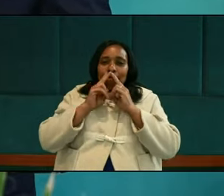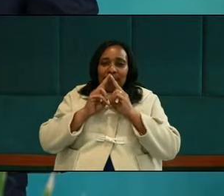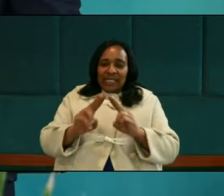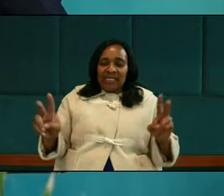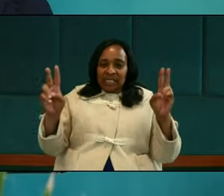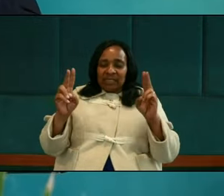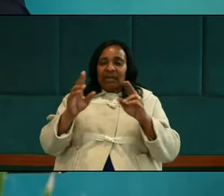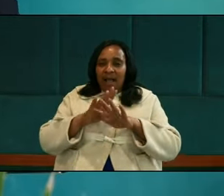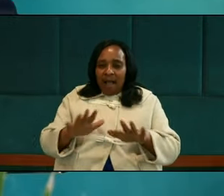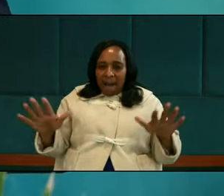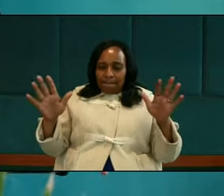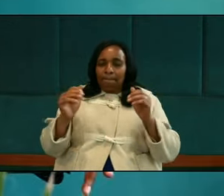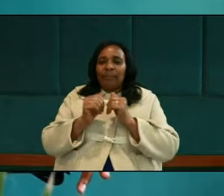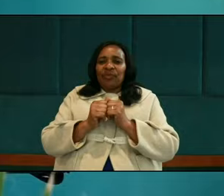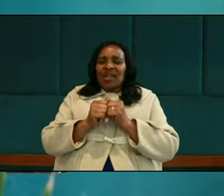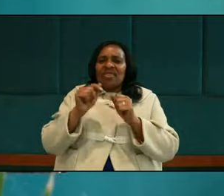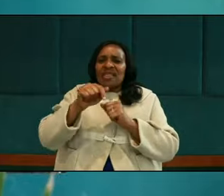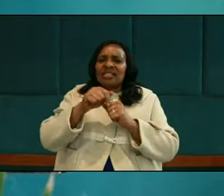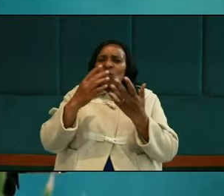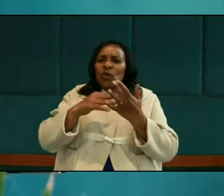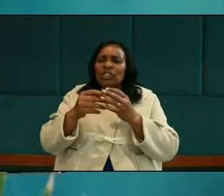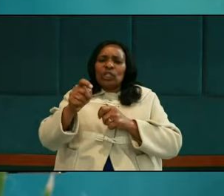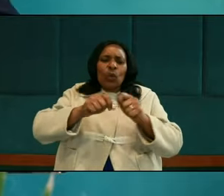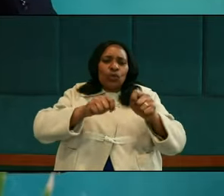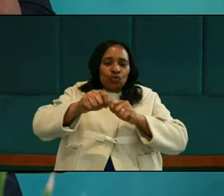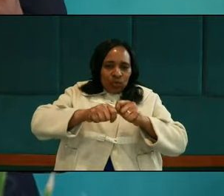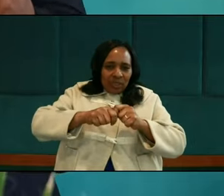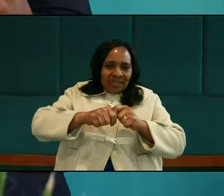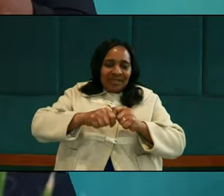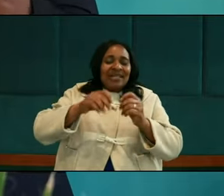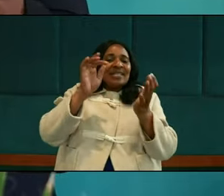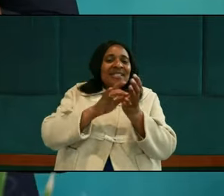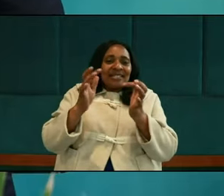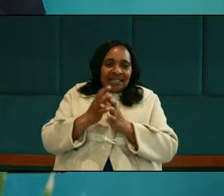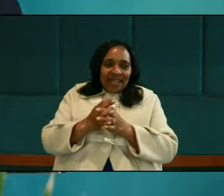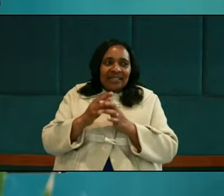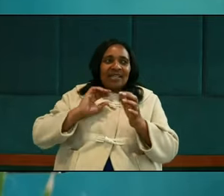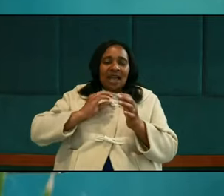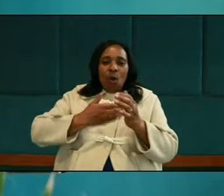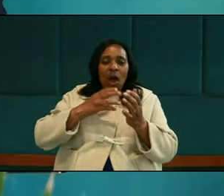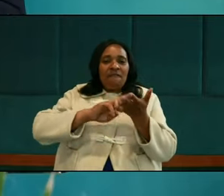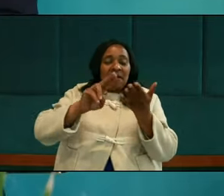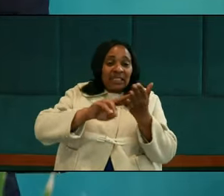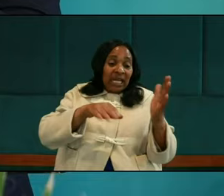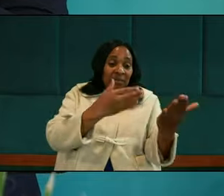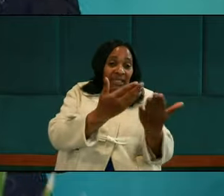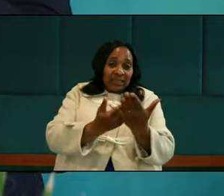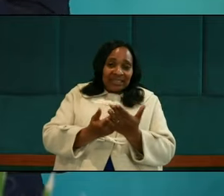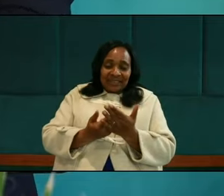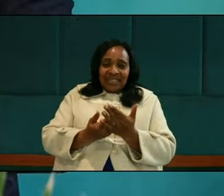values assertiveness and control, Jesus, in our text, presents a